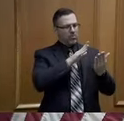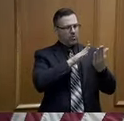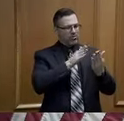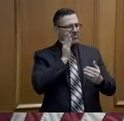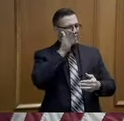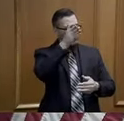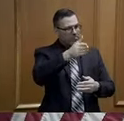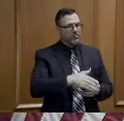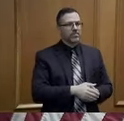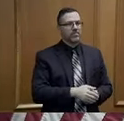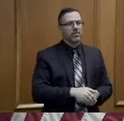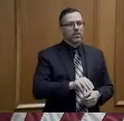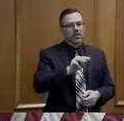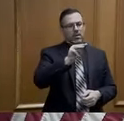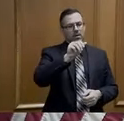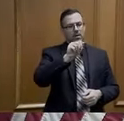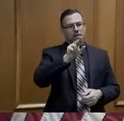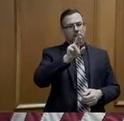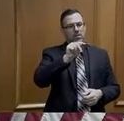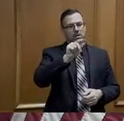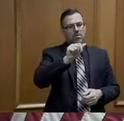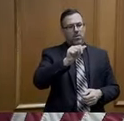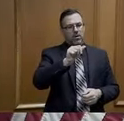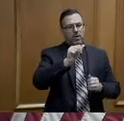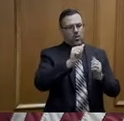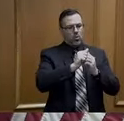All right, we'll go to Marta Aldrick with Chalkbeat.